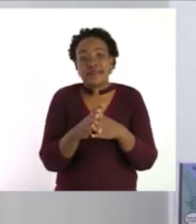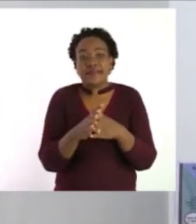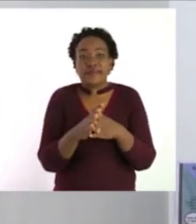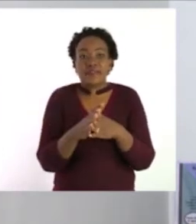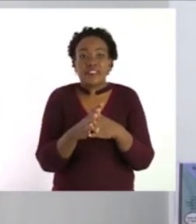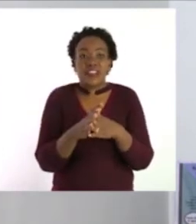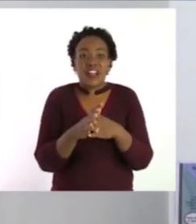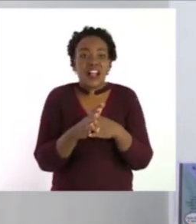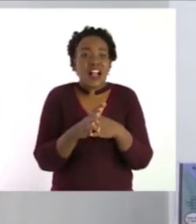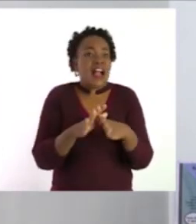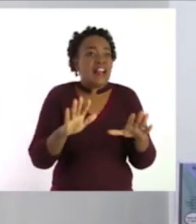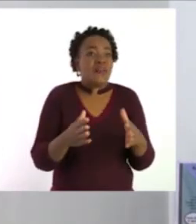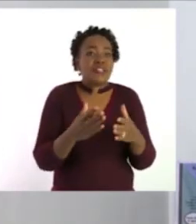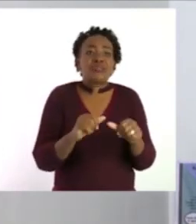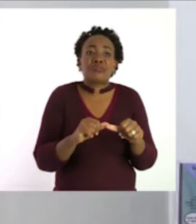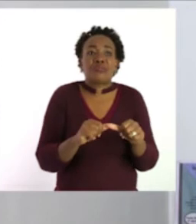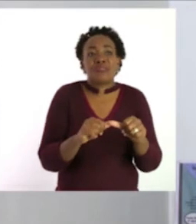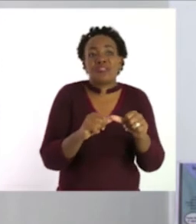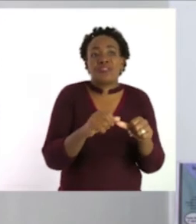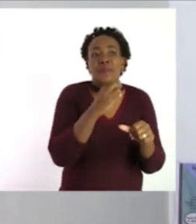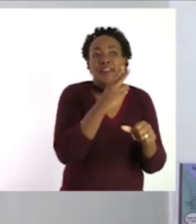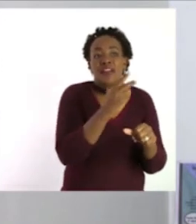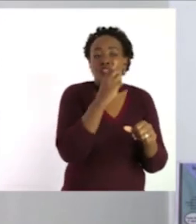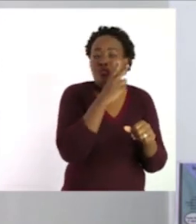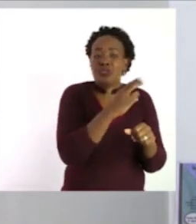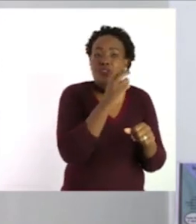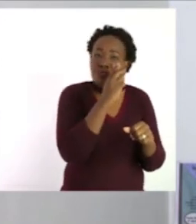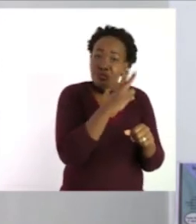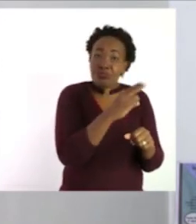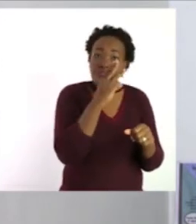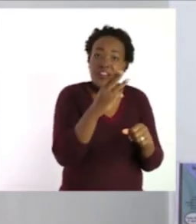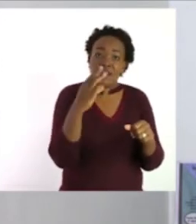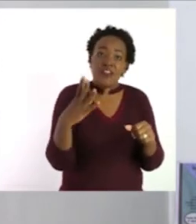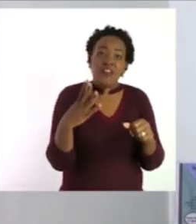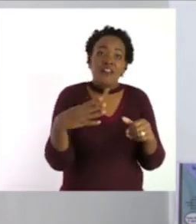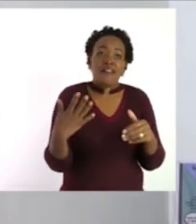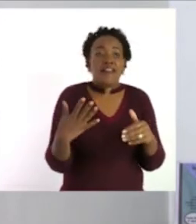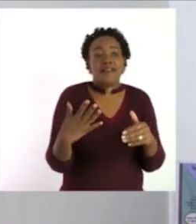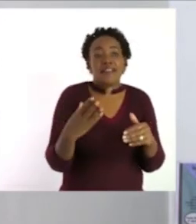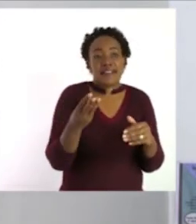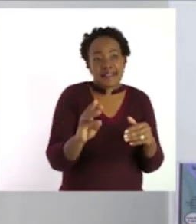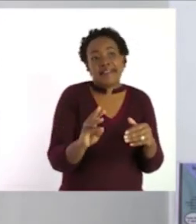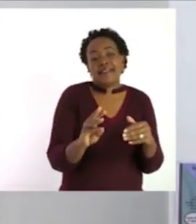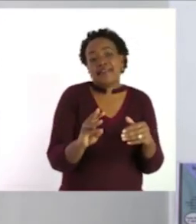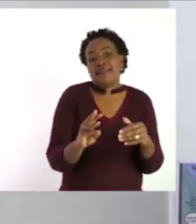I now want you to do number three, four, five, and six.